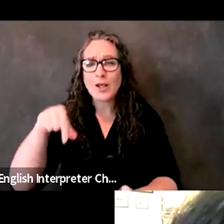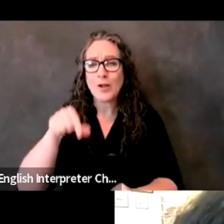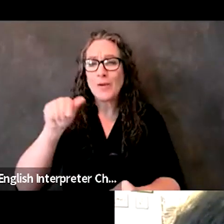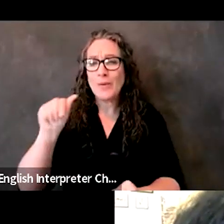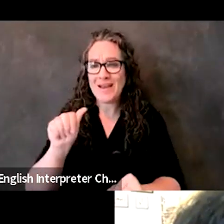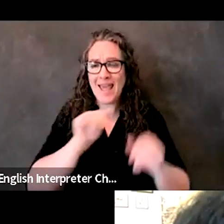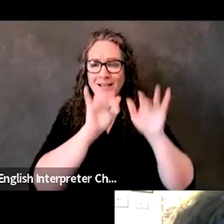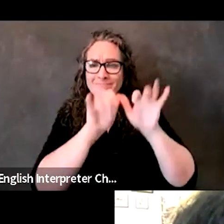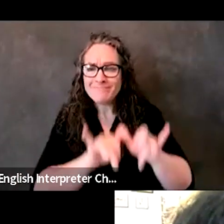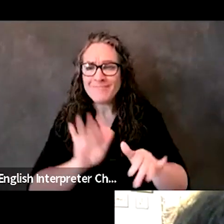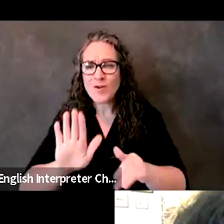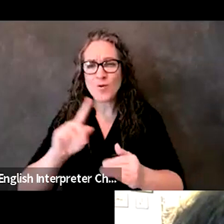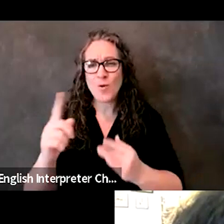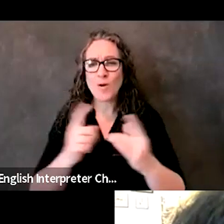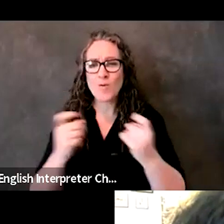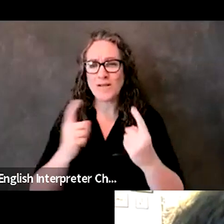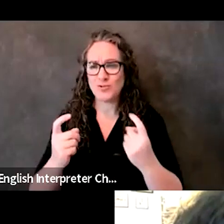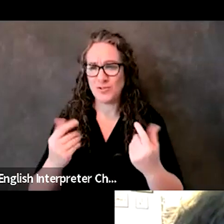sure you get answers.